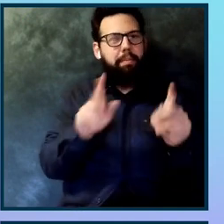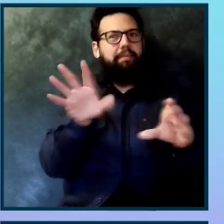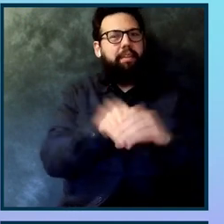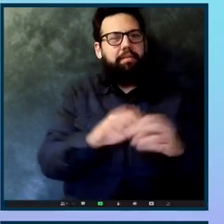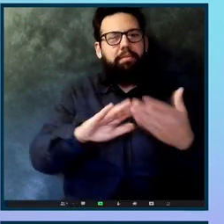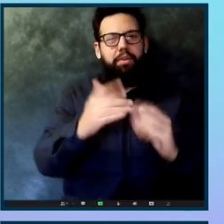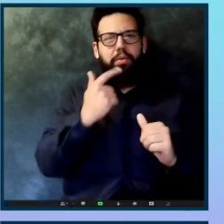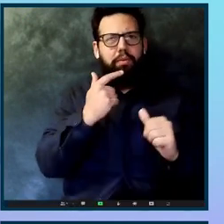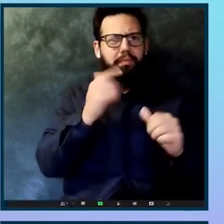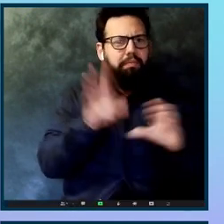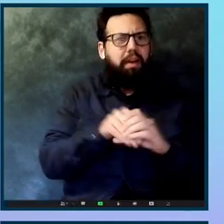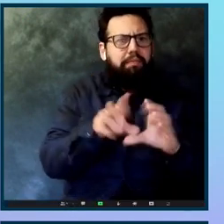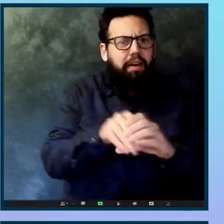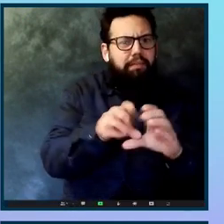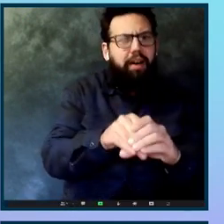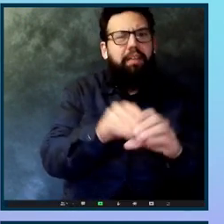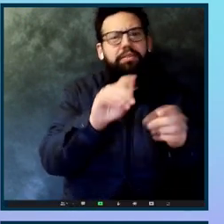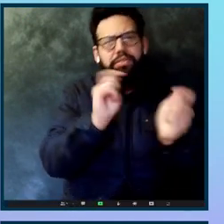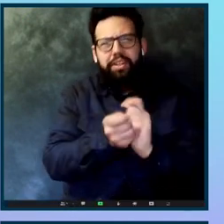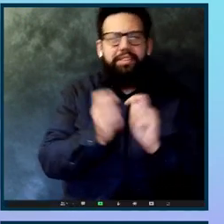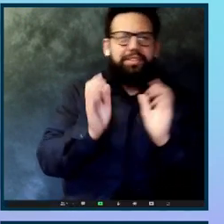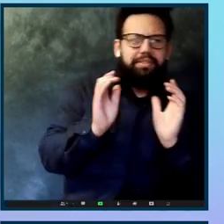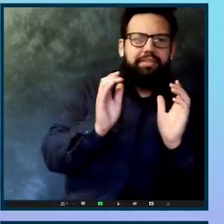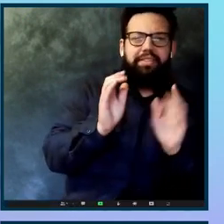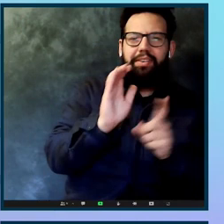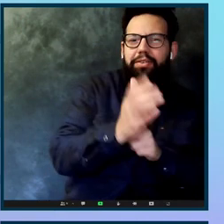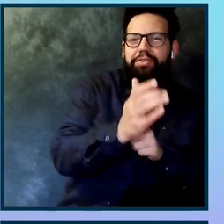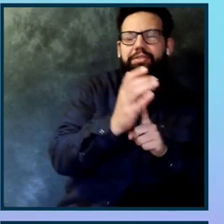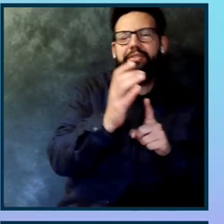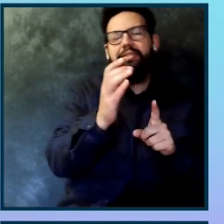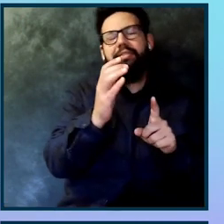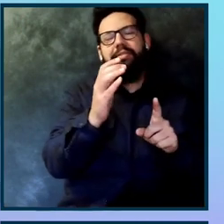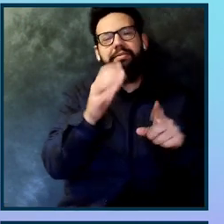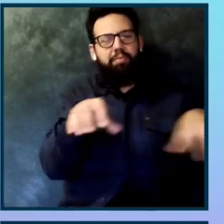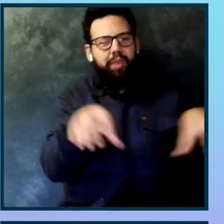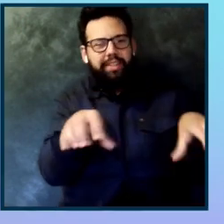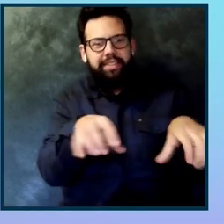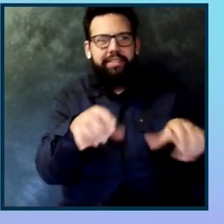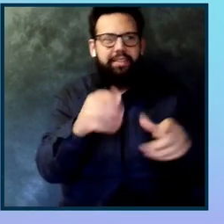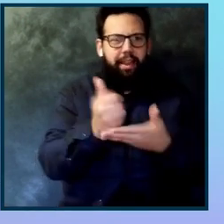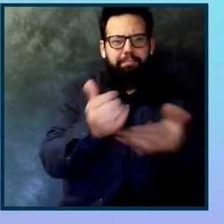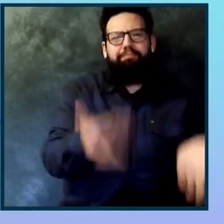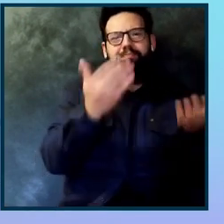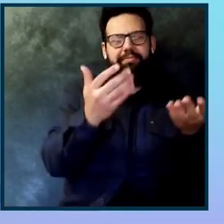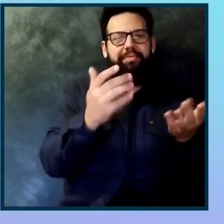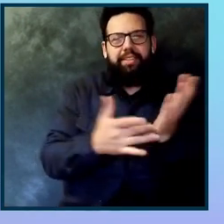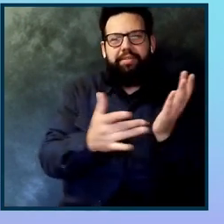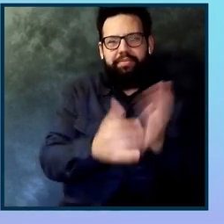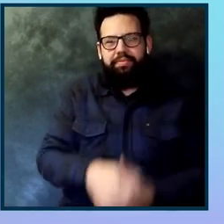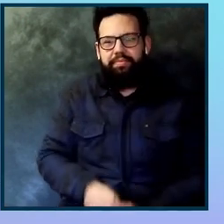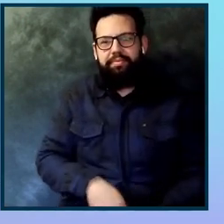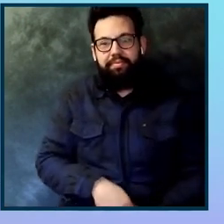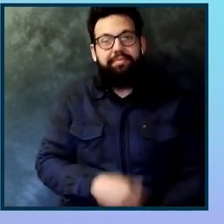amazing things to change culture, change practices, and leverage technology in the right way. Great. Thanks, Dylan. You know,